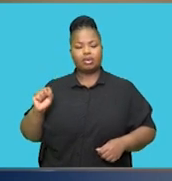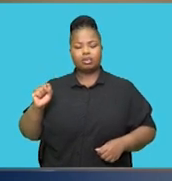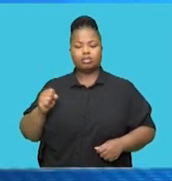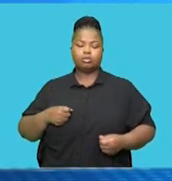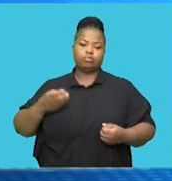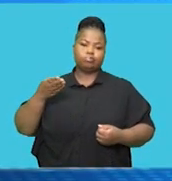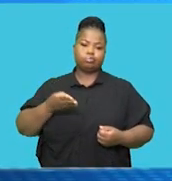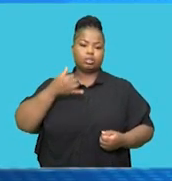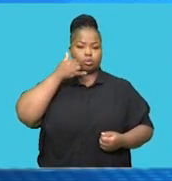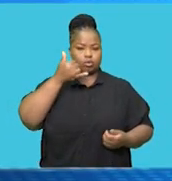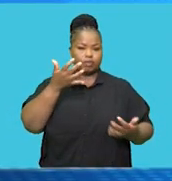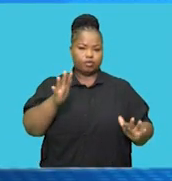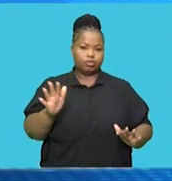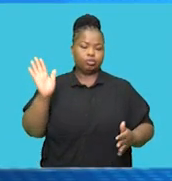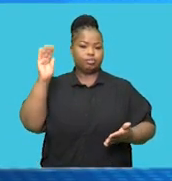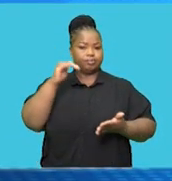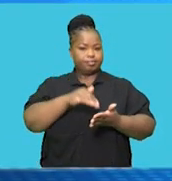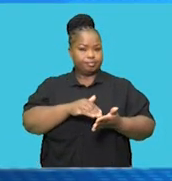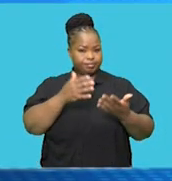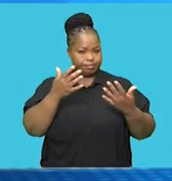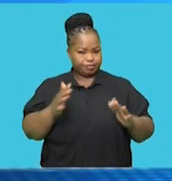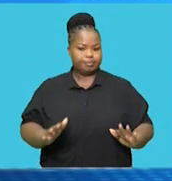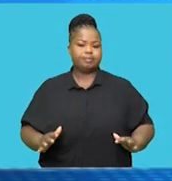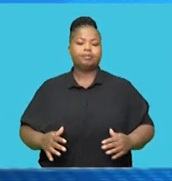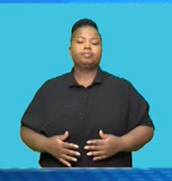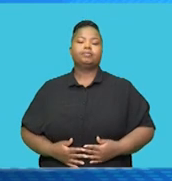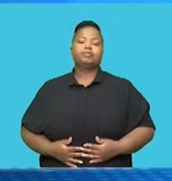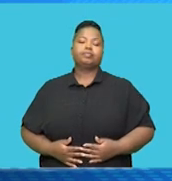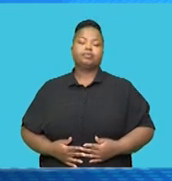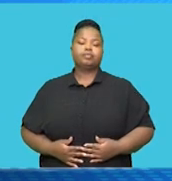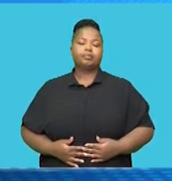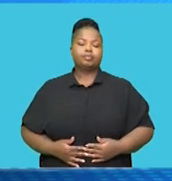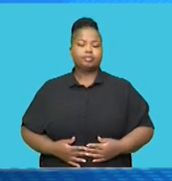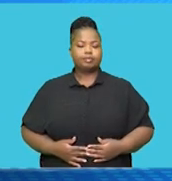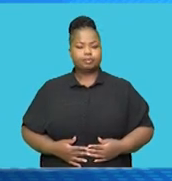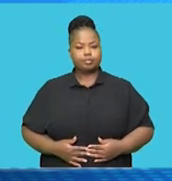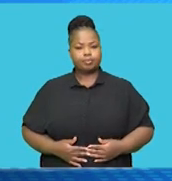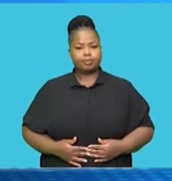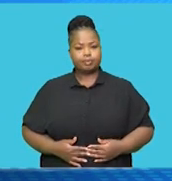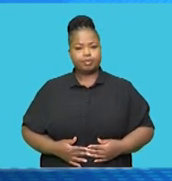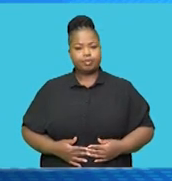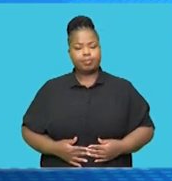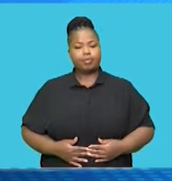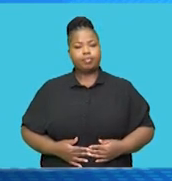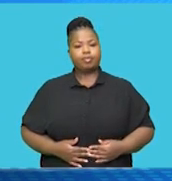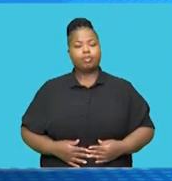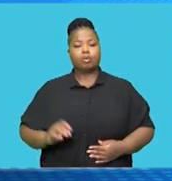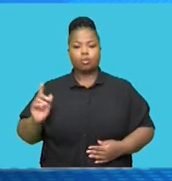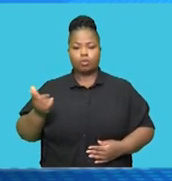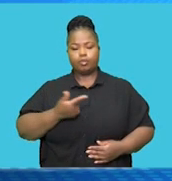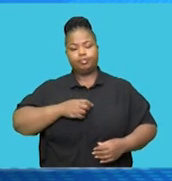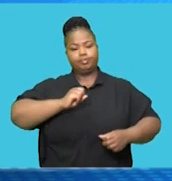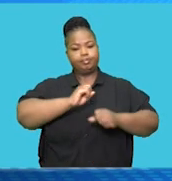support. Indeed, the emergency services responded quickly and all affected